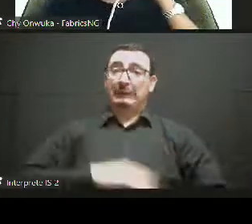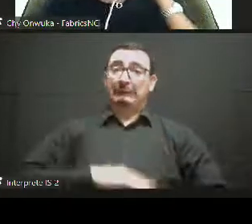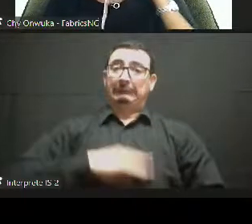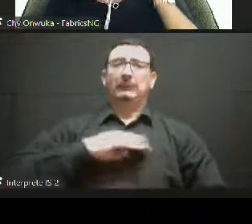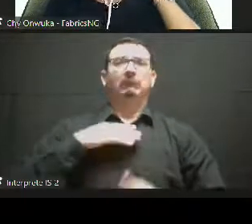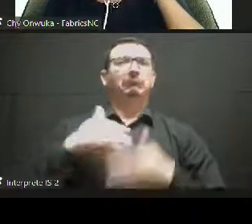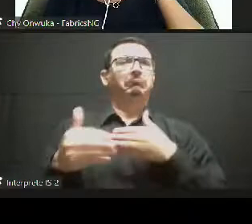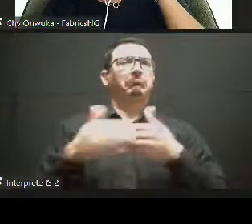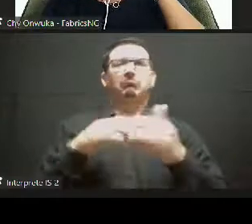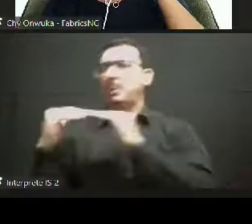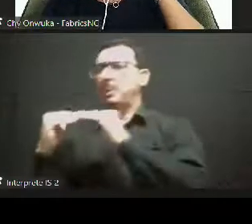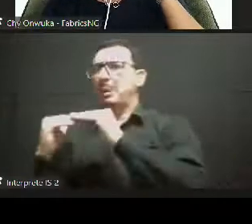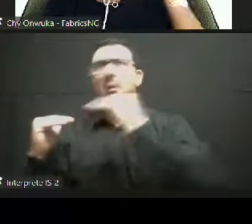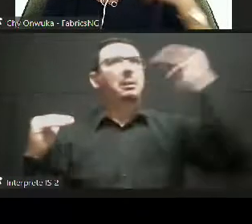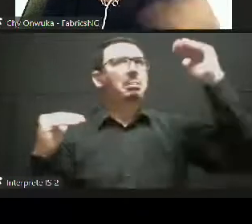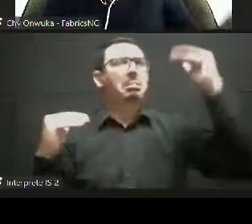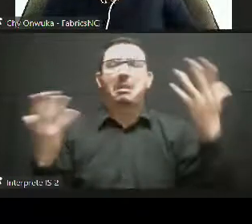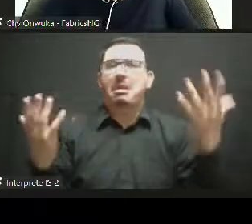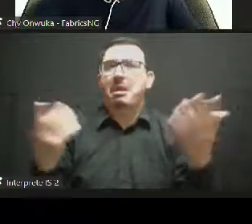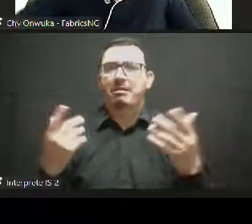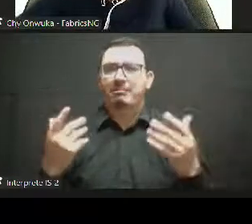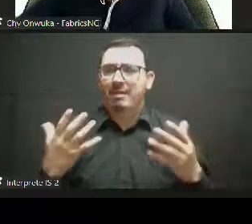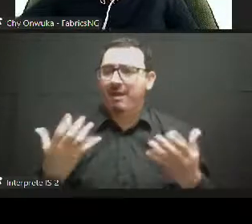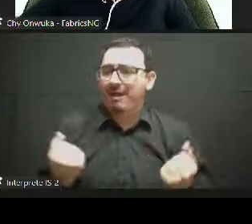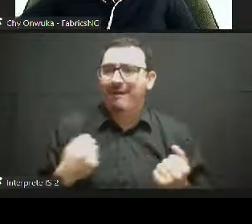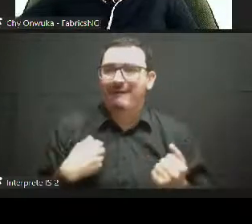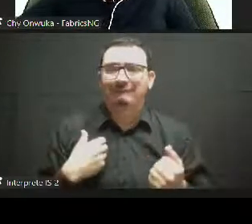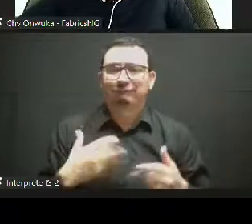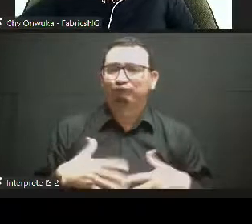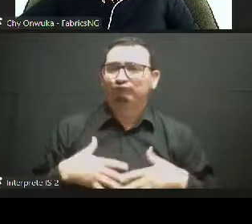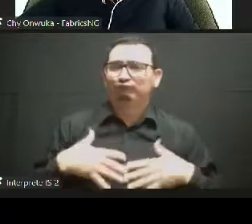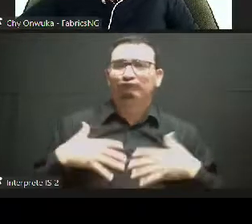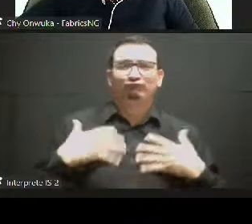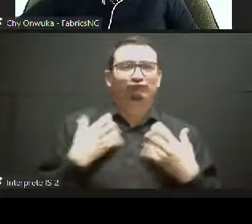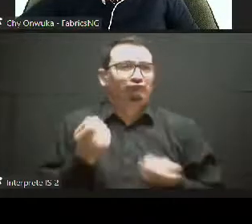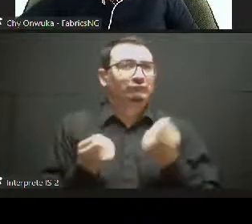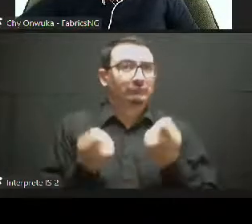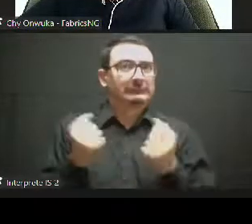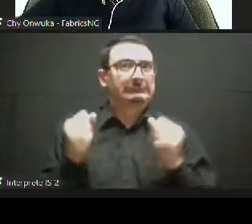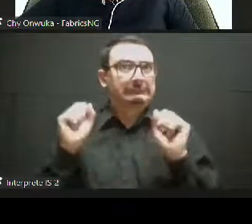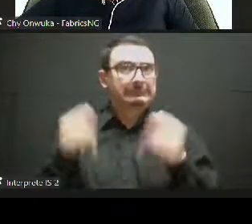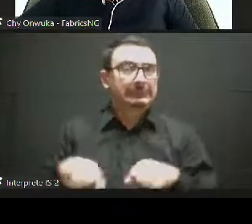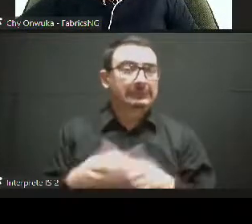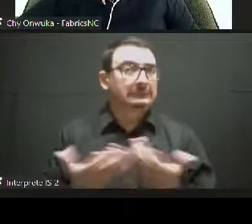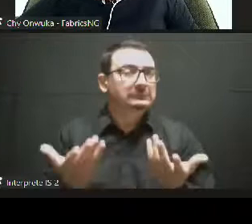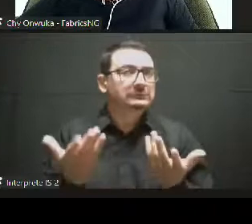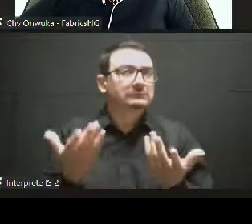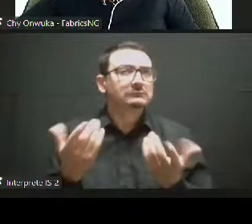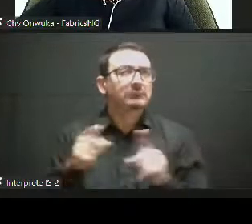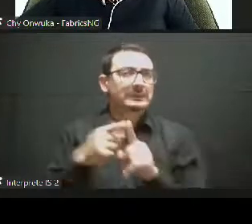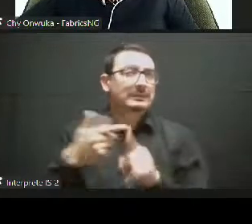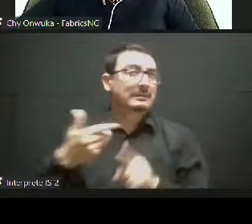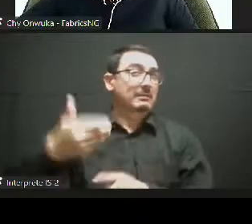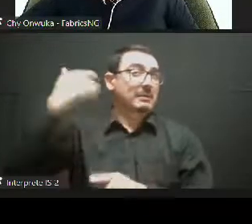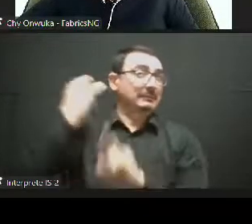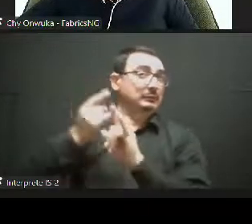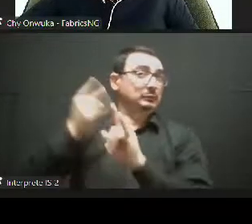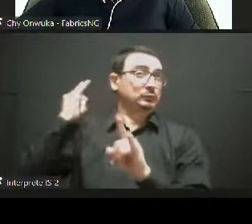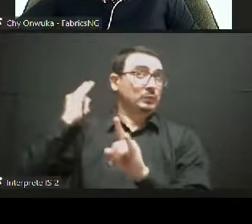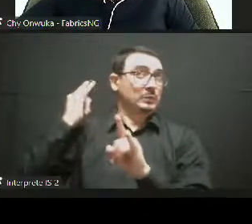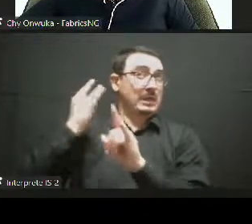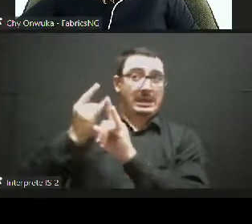A few decades back, the story was different. We just had a few